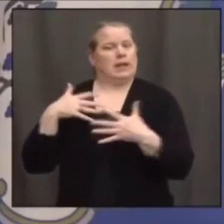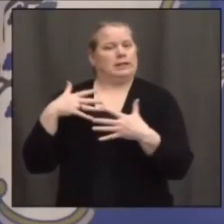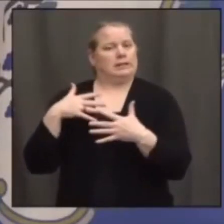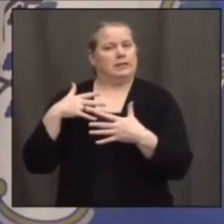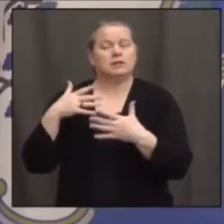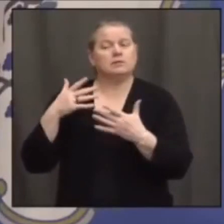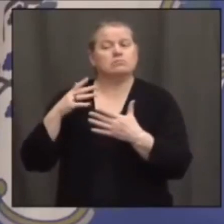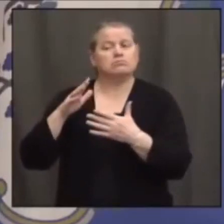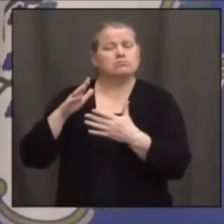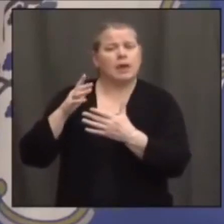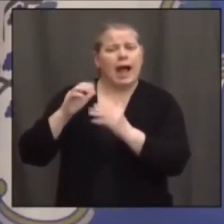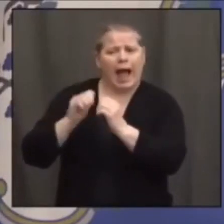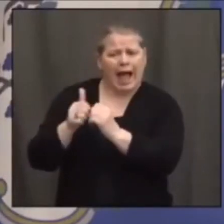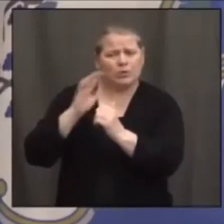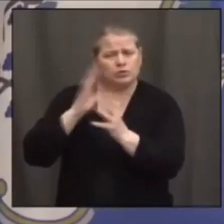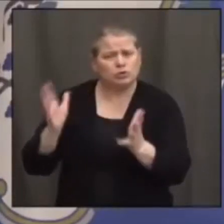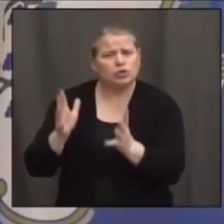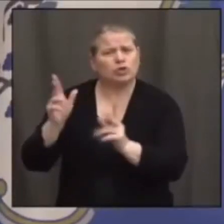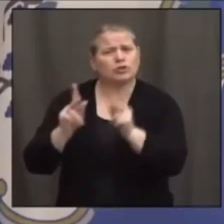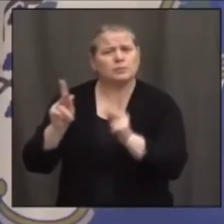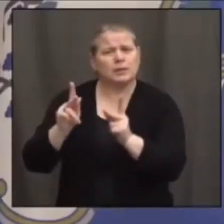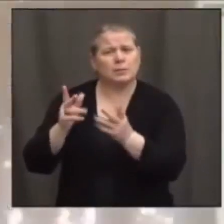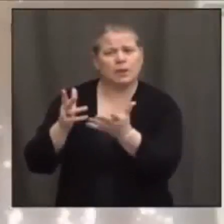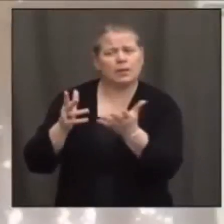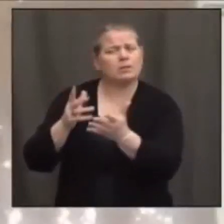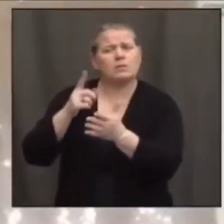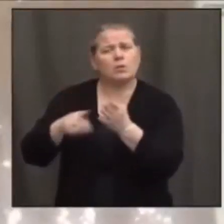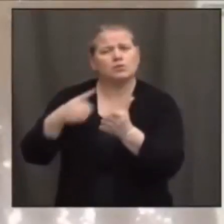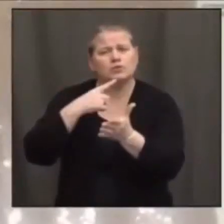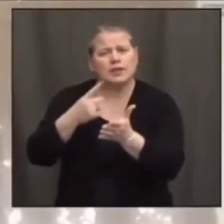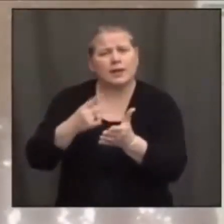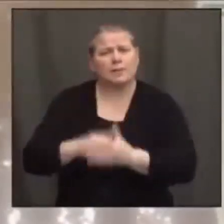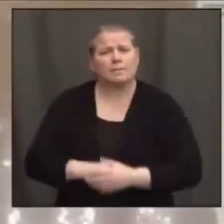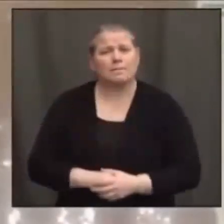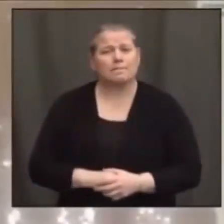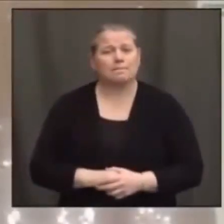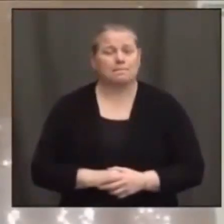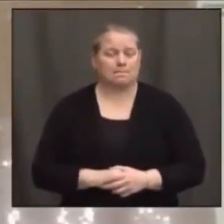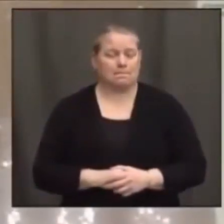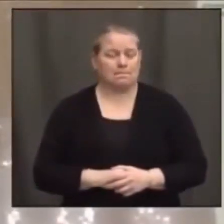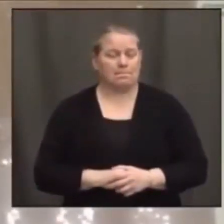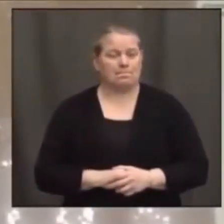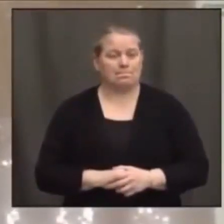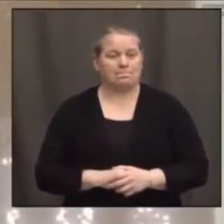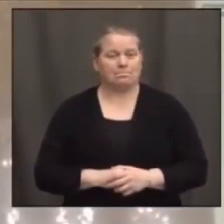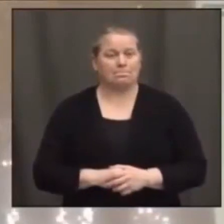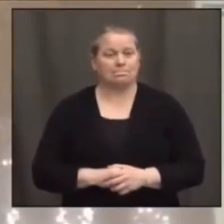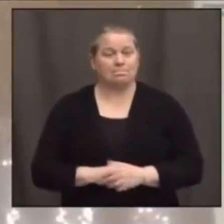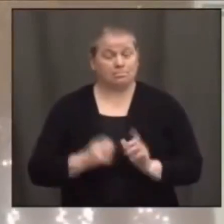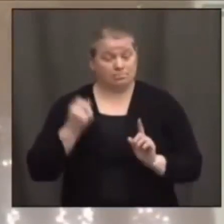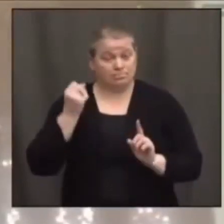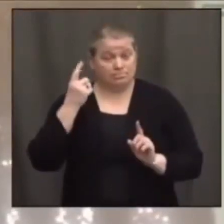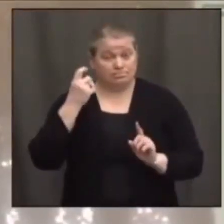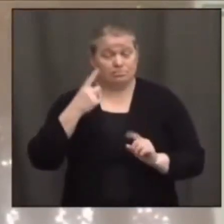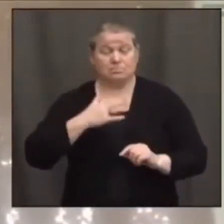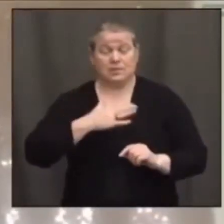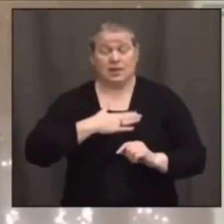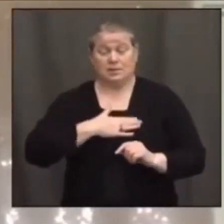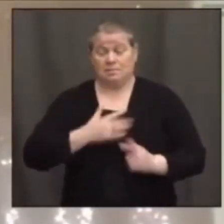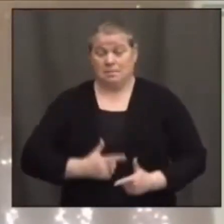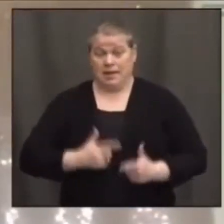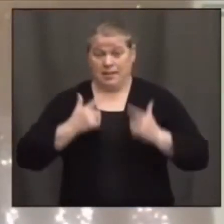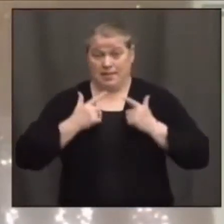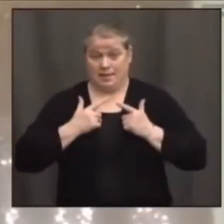Give them the inspiration to do the right thing. You know, in my lifetime and in people, I mean, when I was a